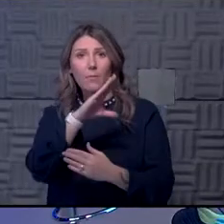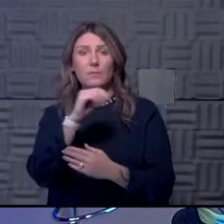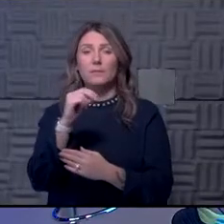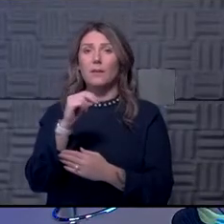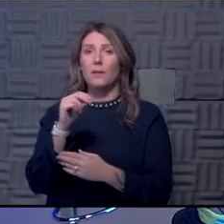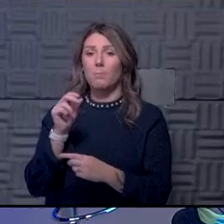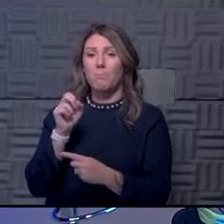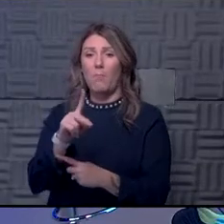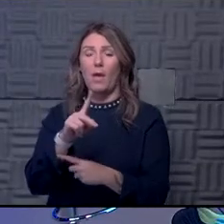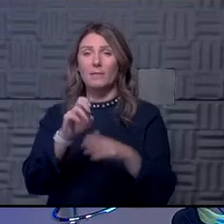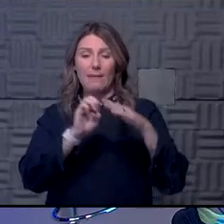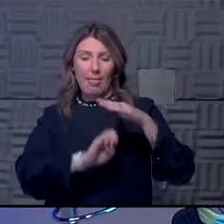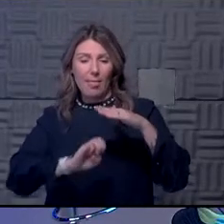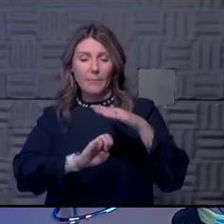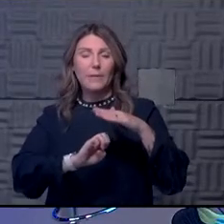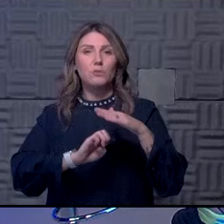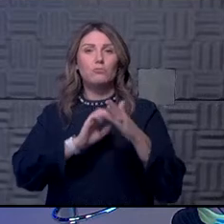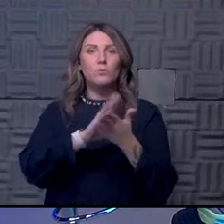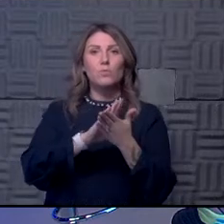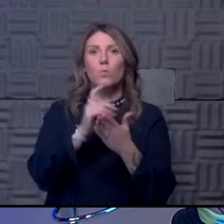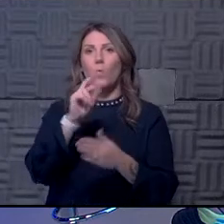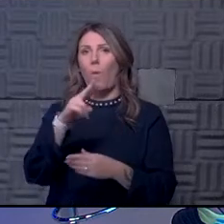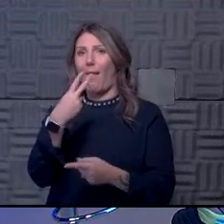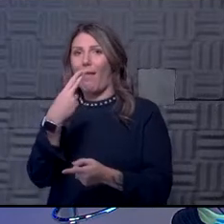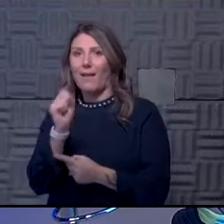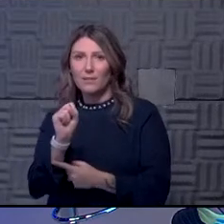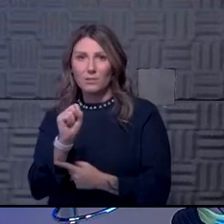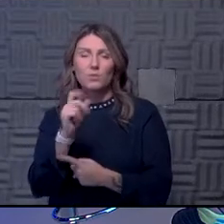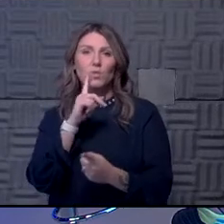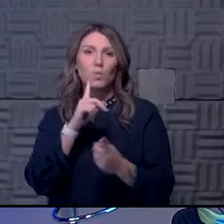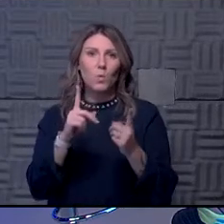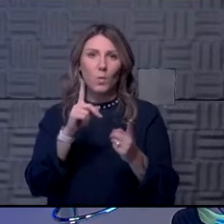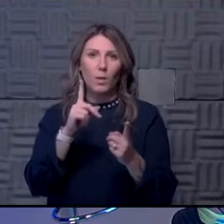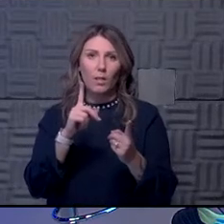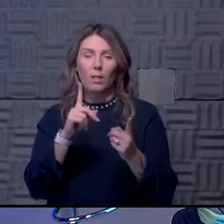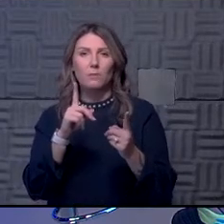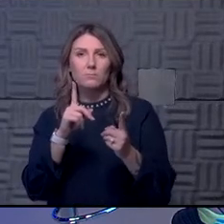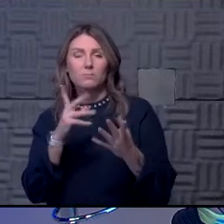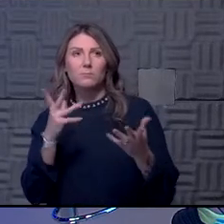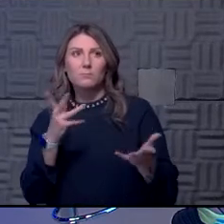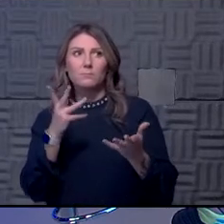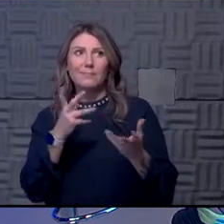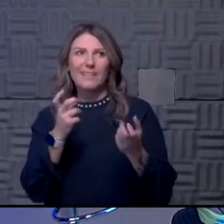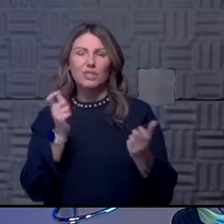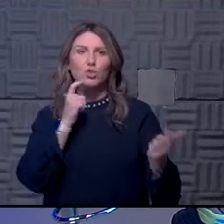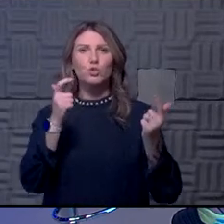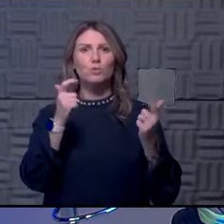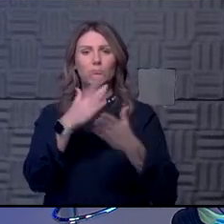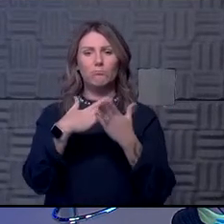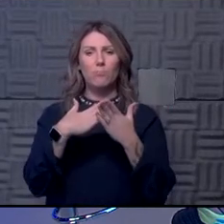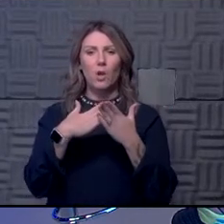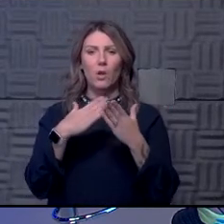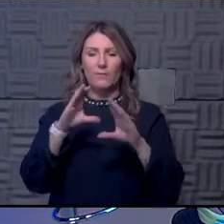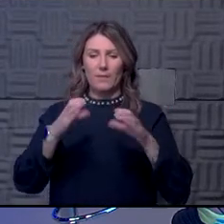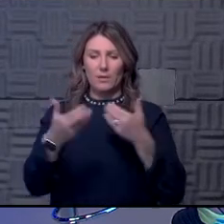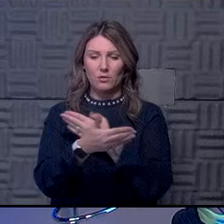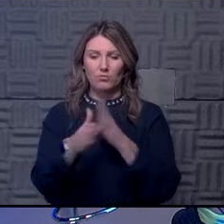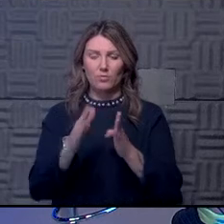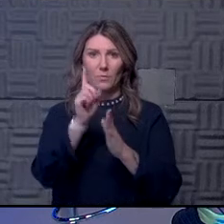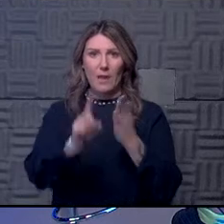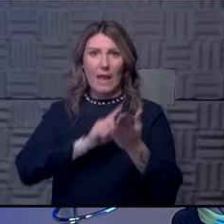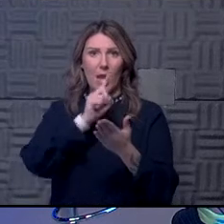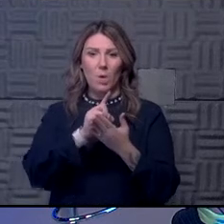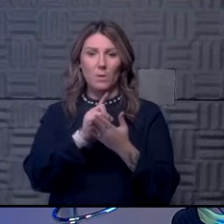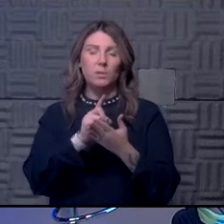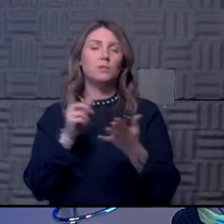to, um, elementary or secondary education campuses, because a large portion of the classroom hours